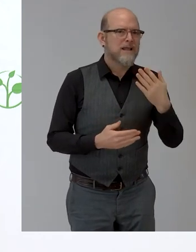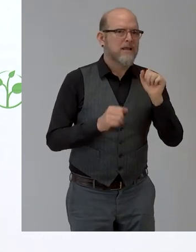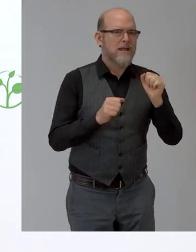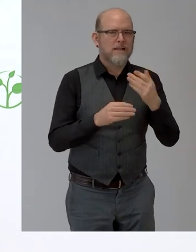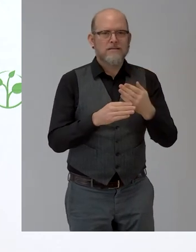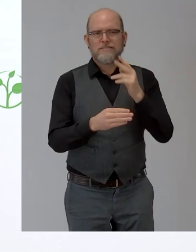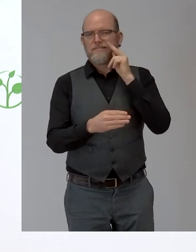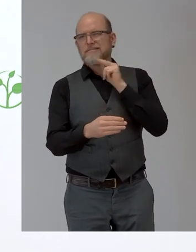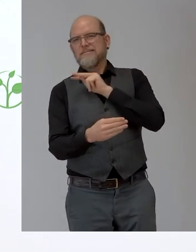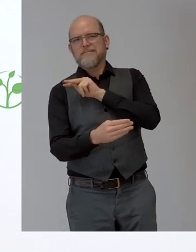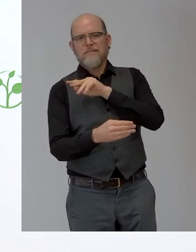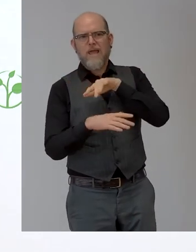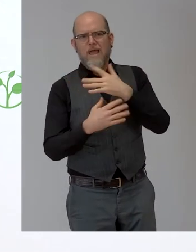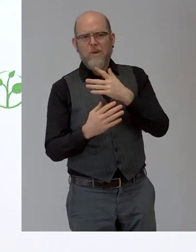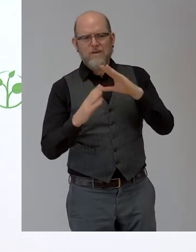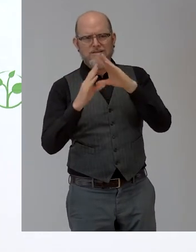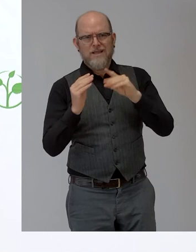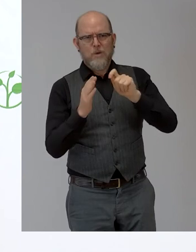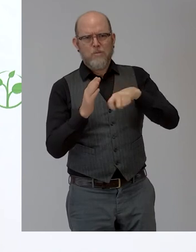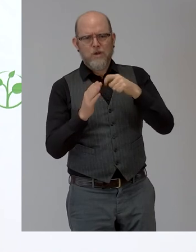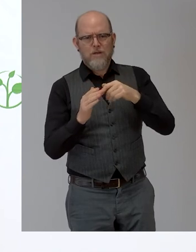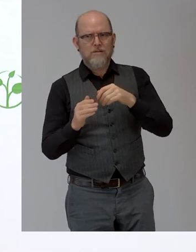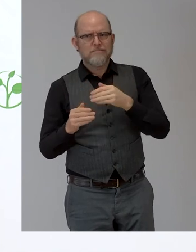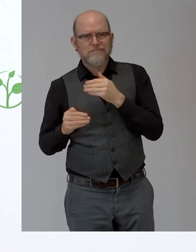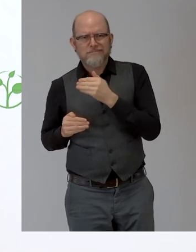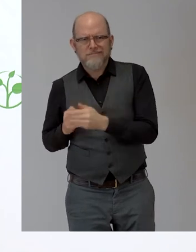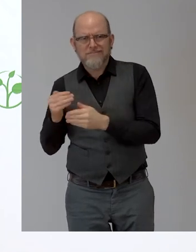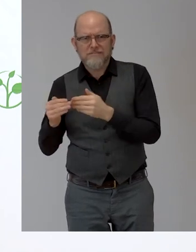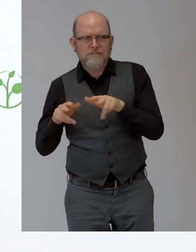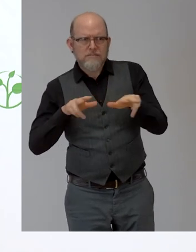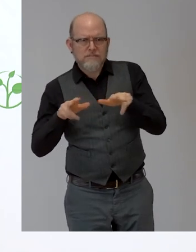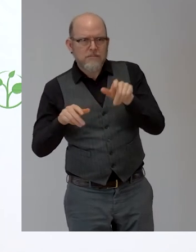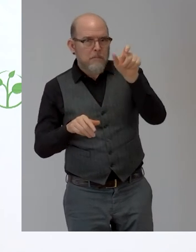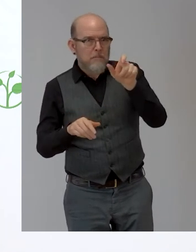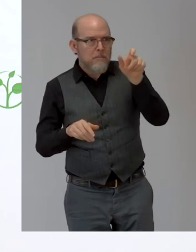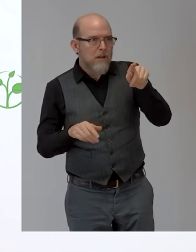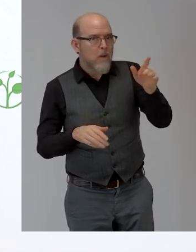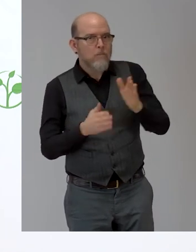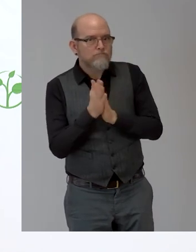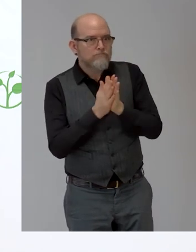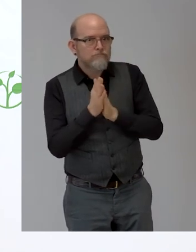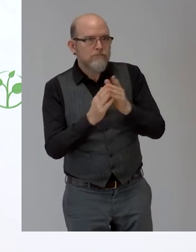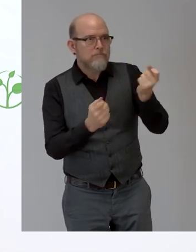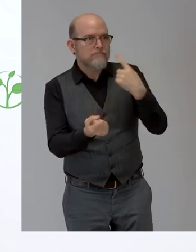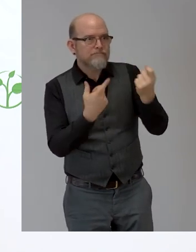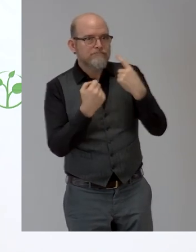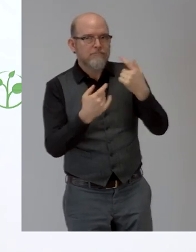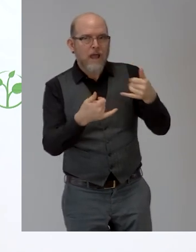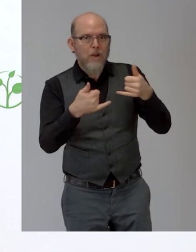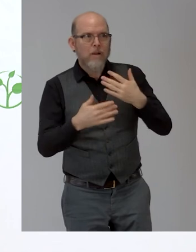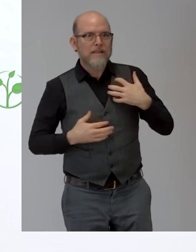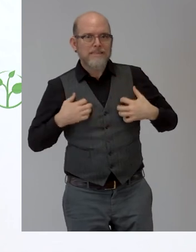how we are finding, nominating, evaluating, peer reviewing, and finally selecting the